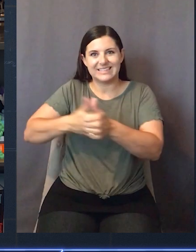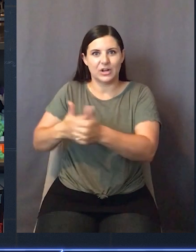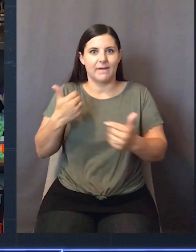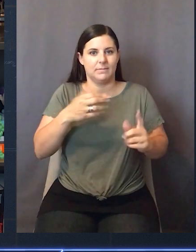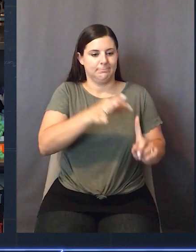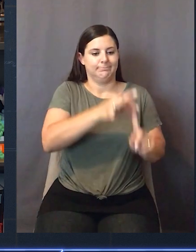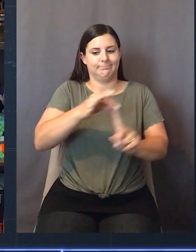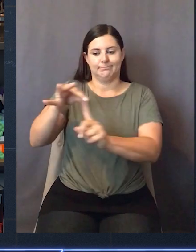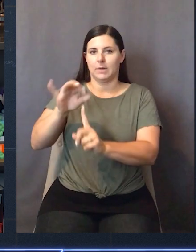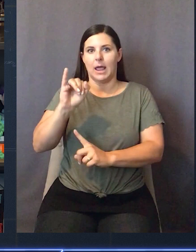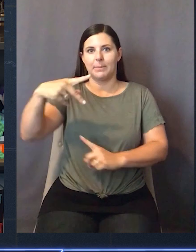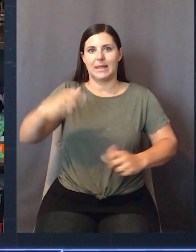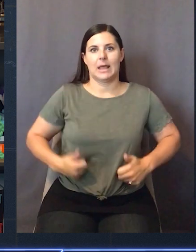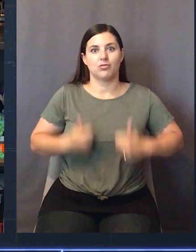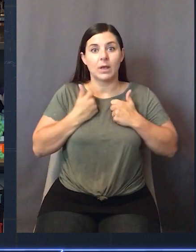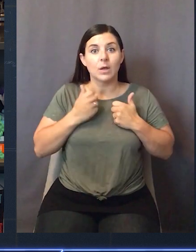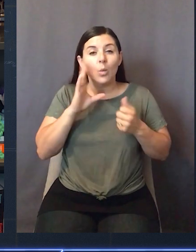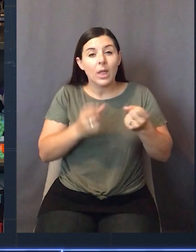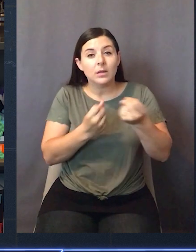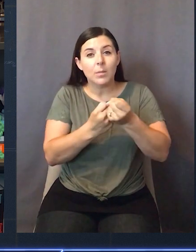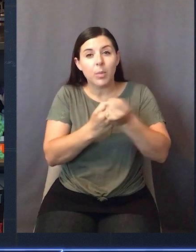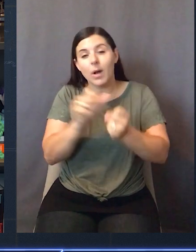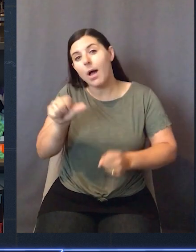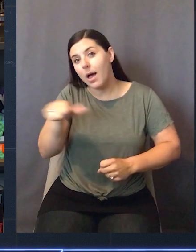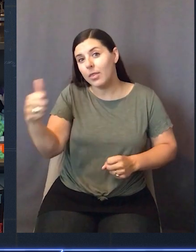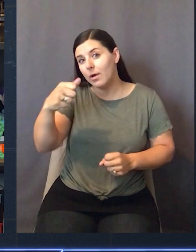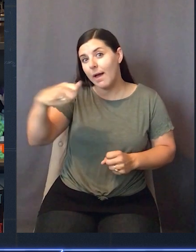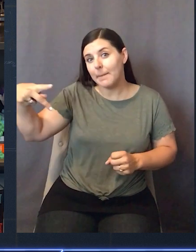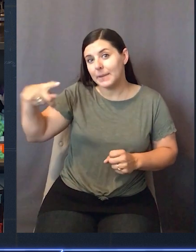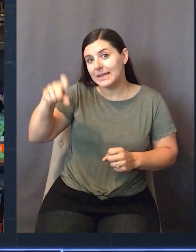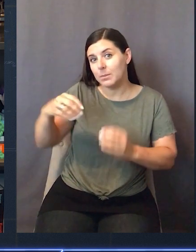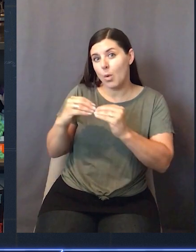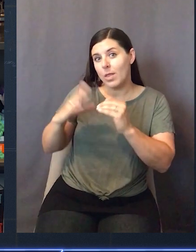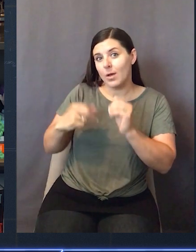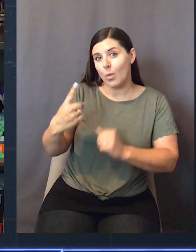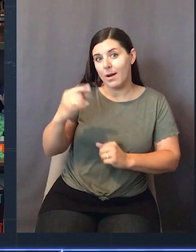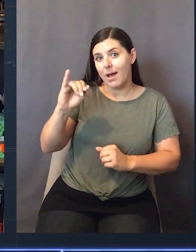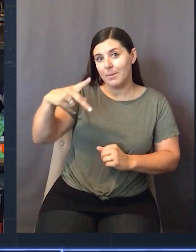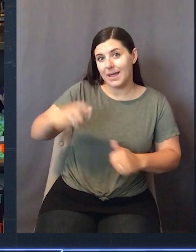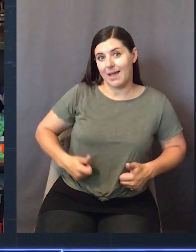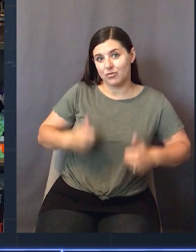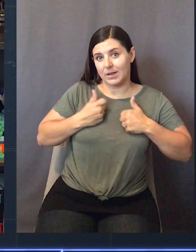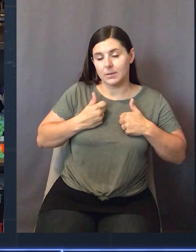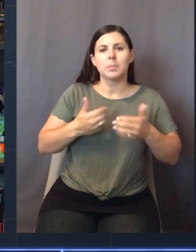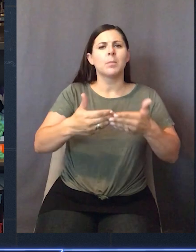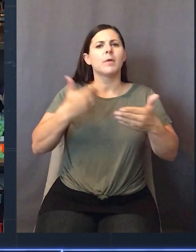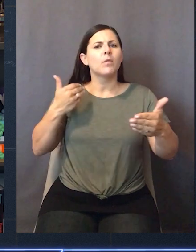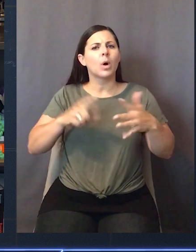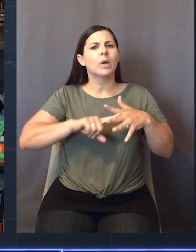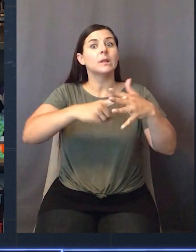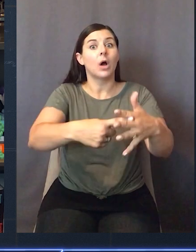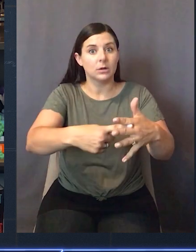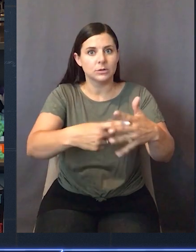IP address. It's also going to help you to support other network apps that need many IP addresses per instance. Before we launched this